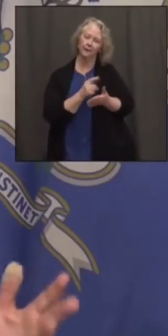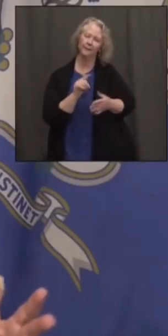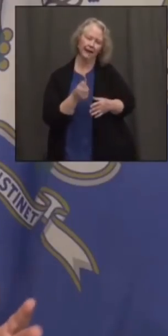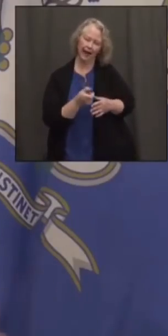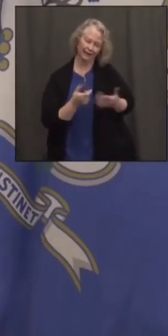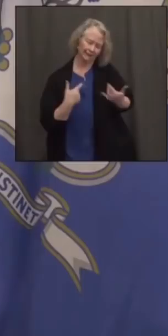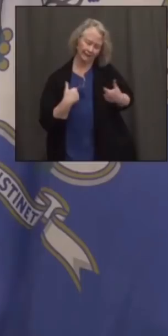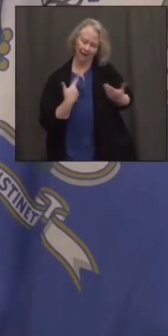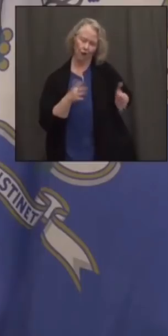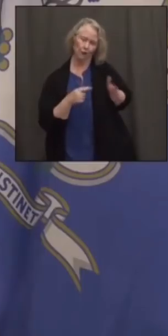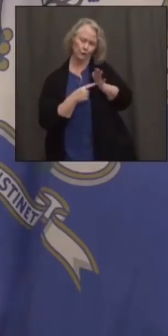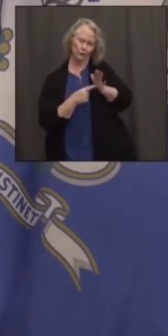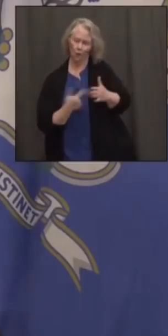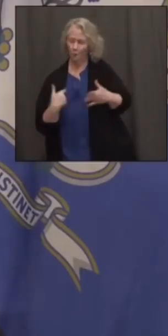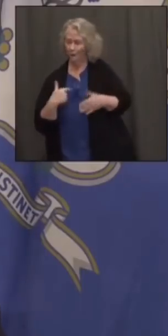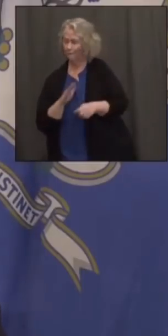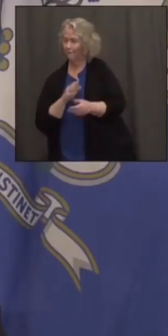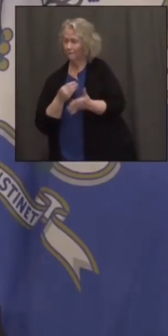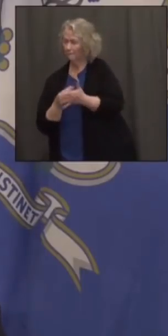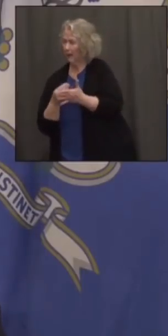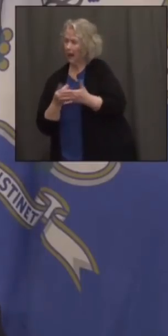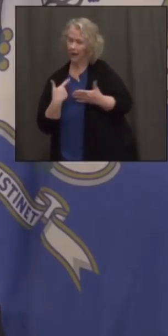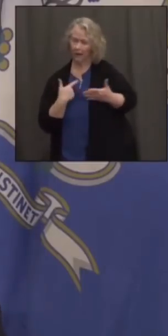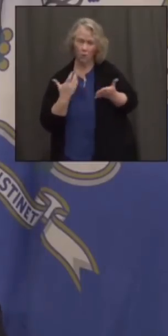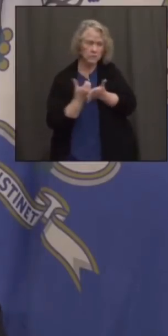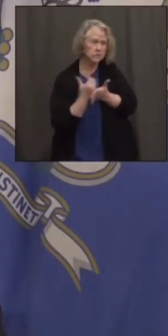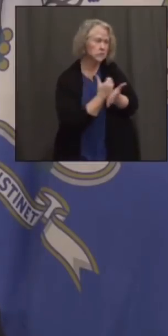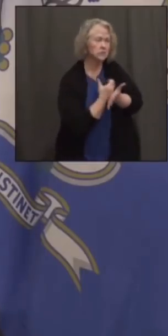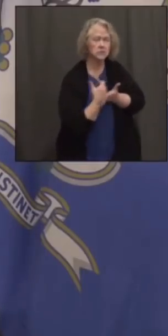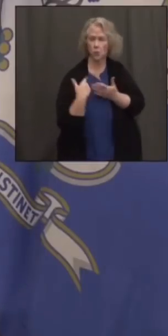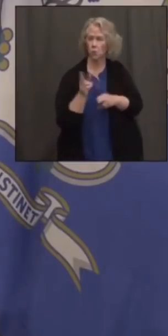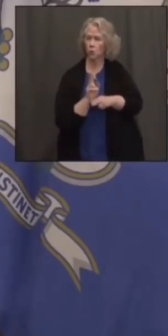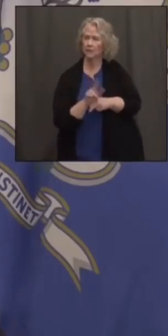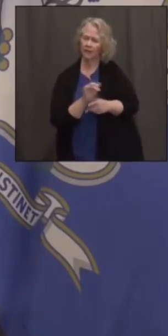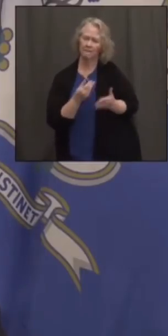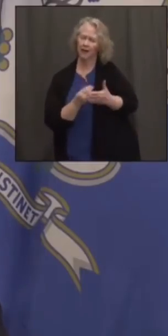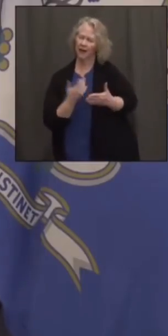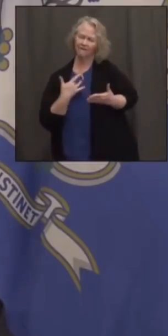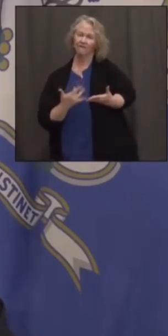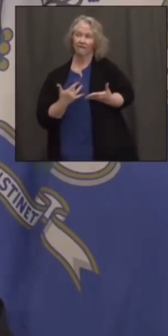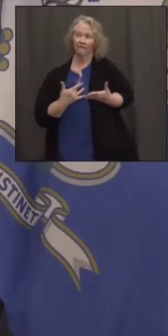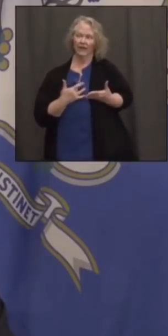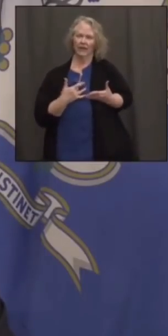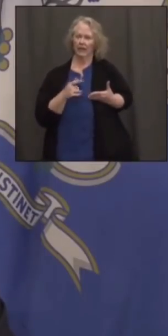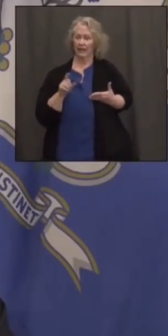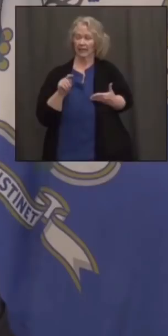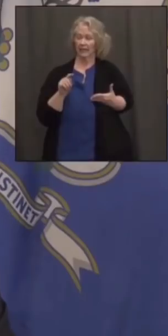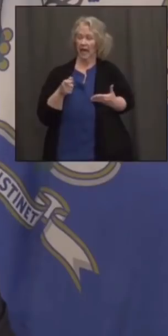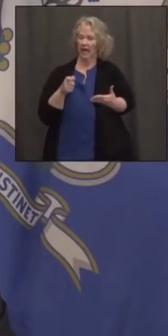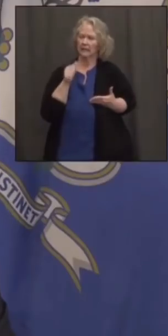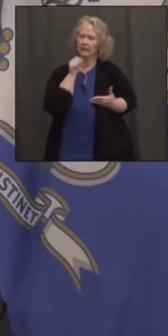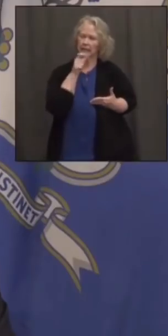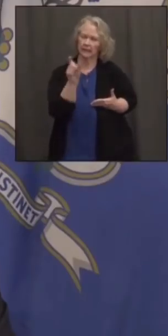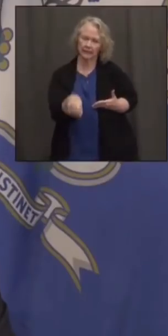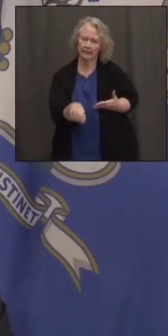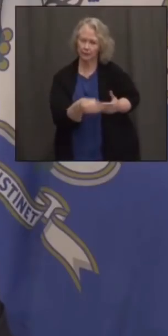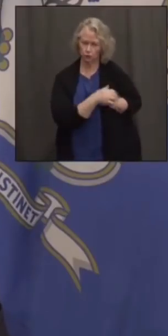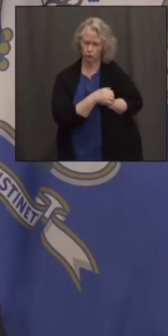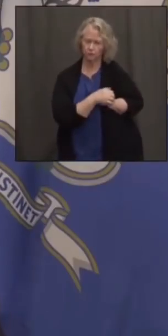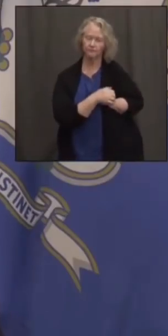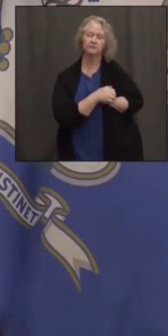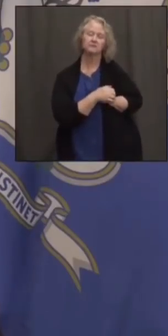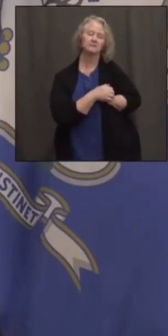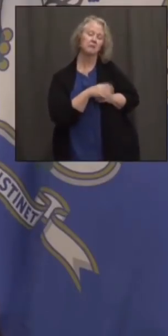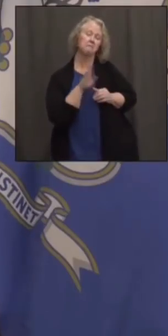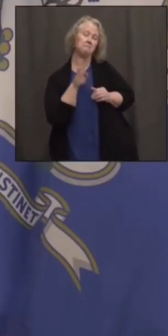demonstrated the amount of money we're putting to work right now with existing funds that I don't think we need to raise taxes. The